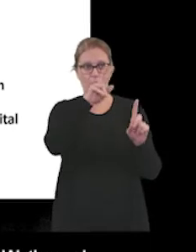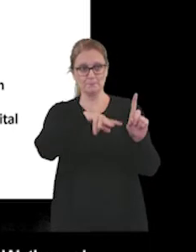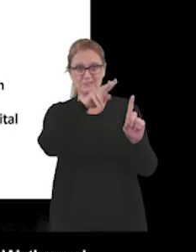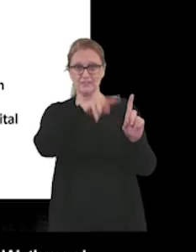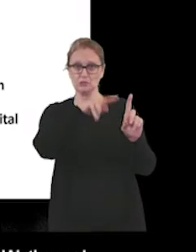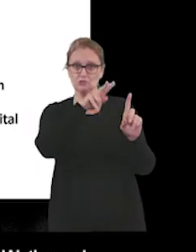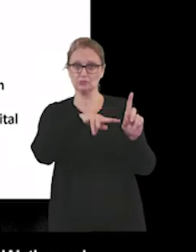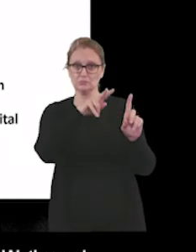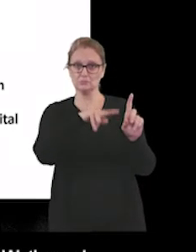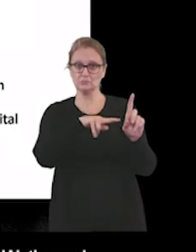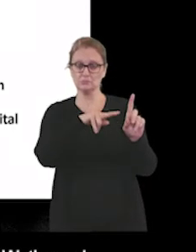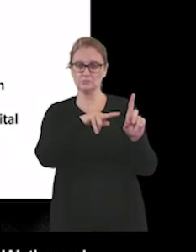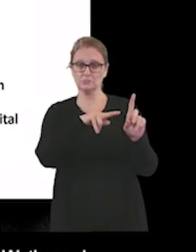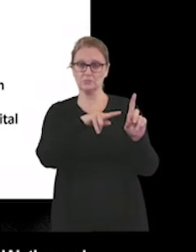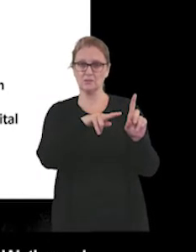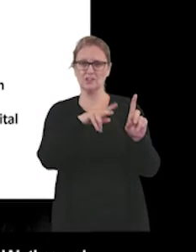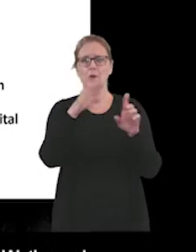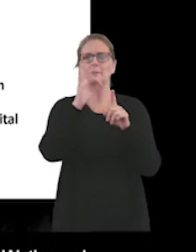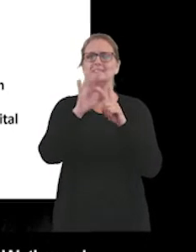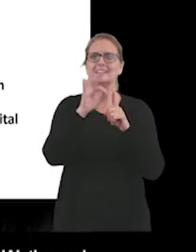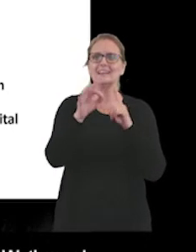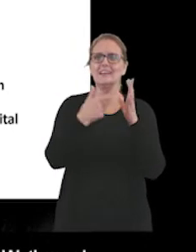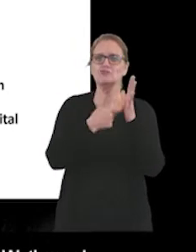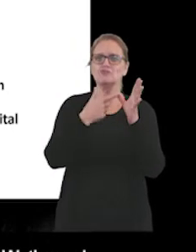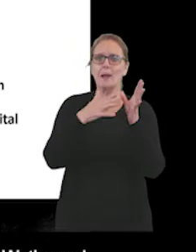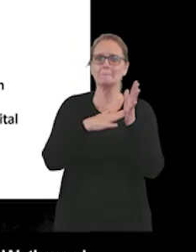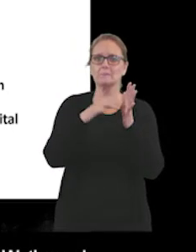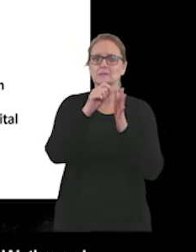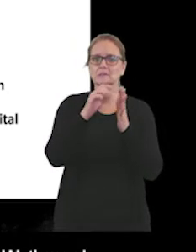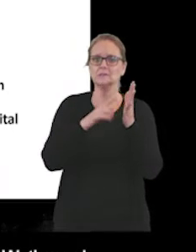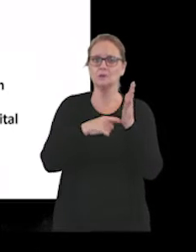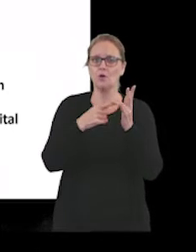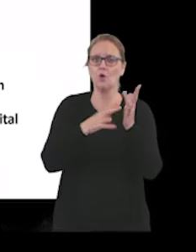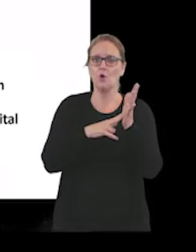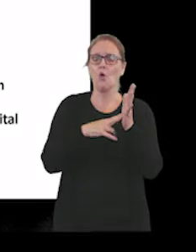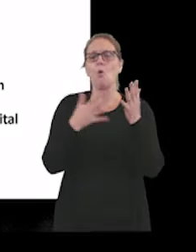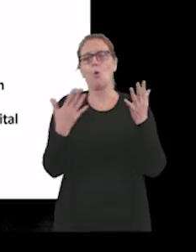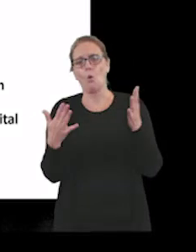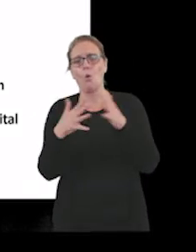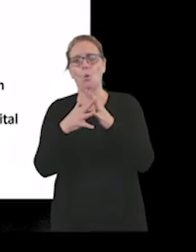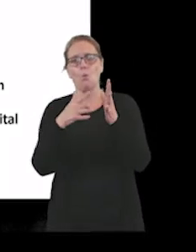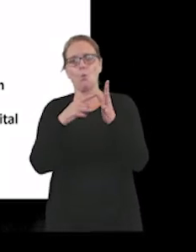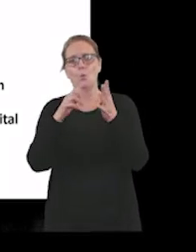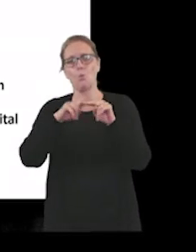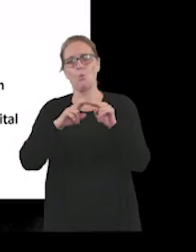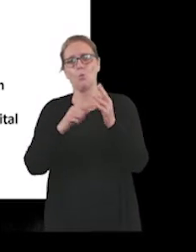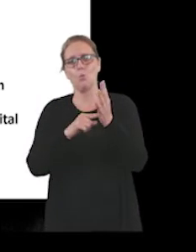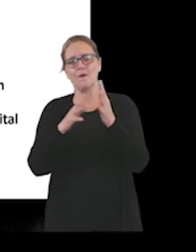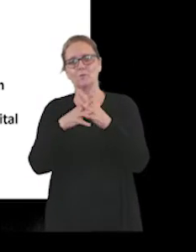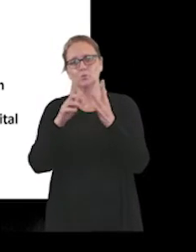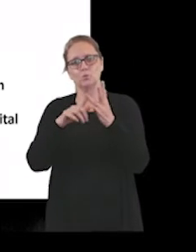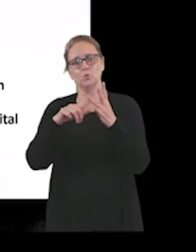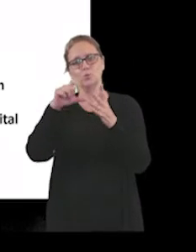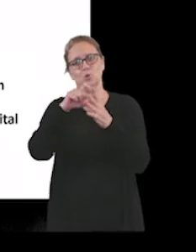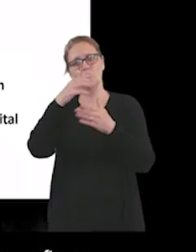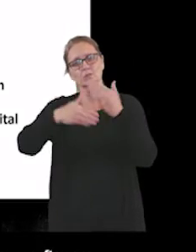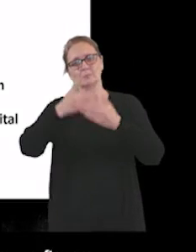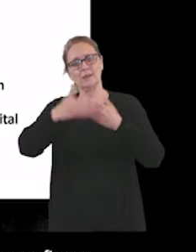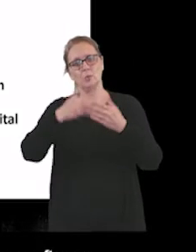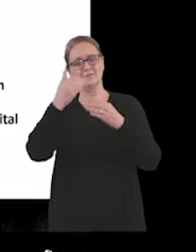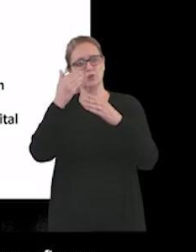So particularly Rampton Wathwood hospitals already done over 8 million electronic observations.